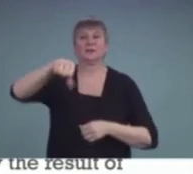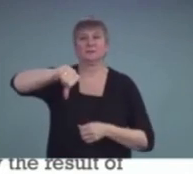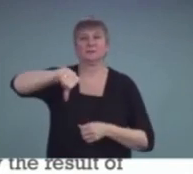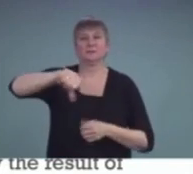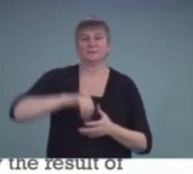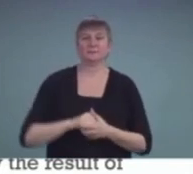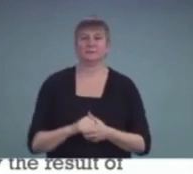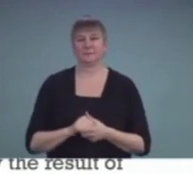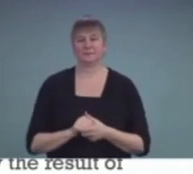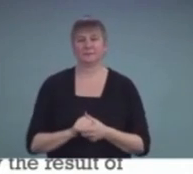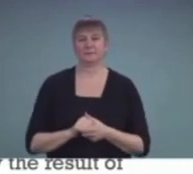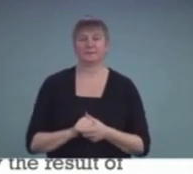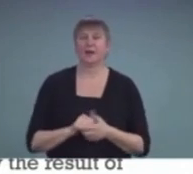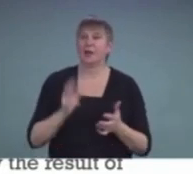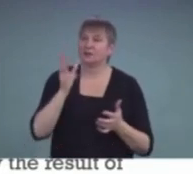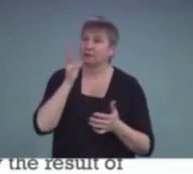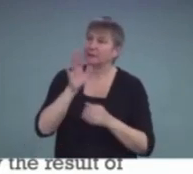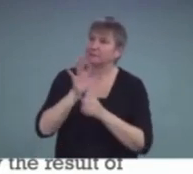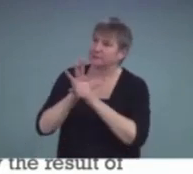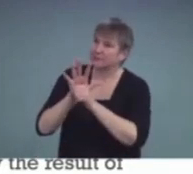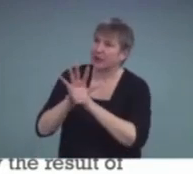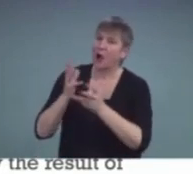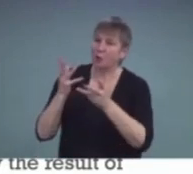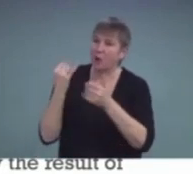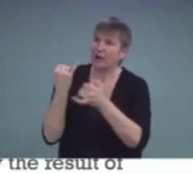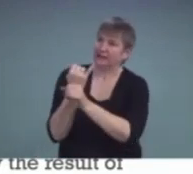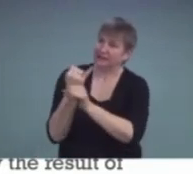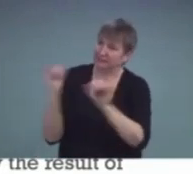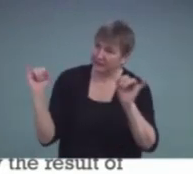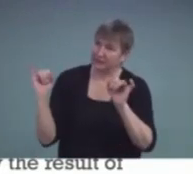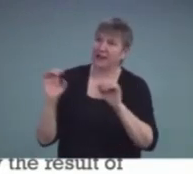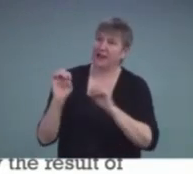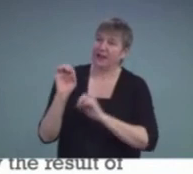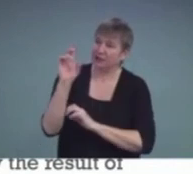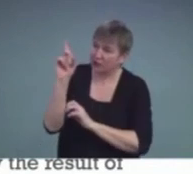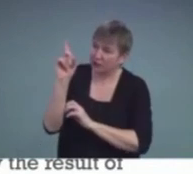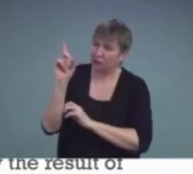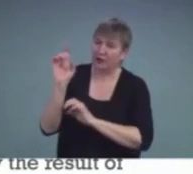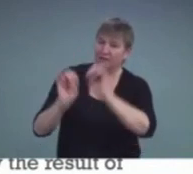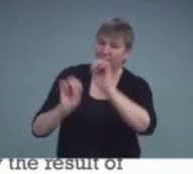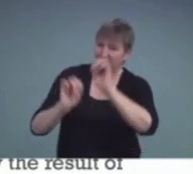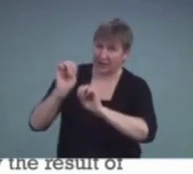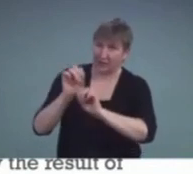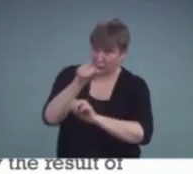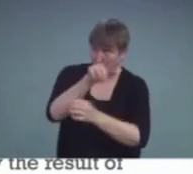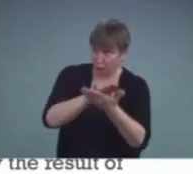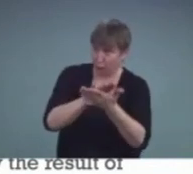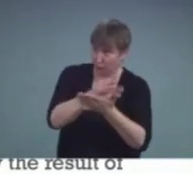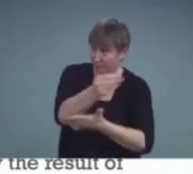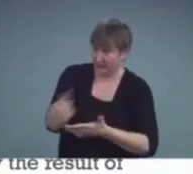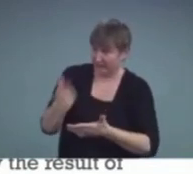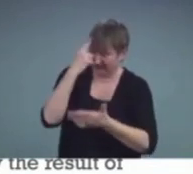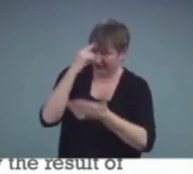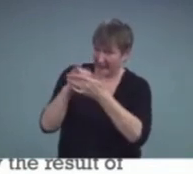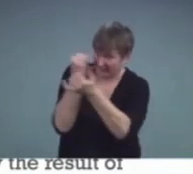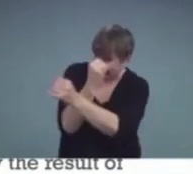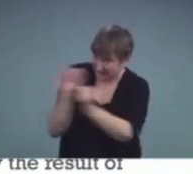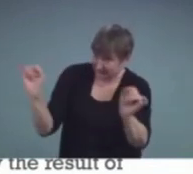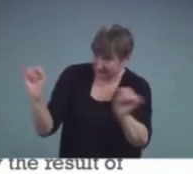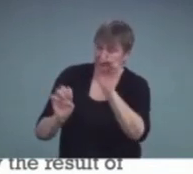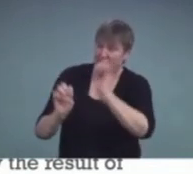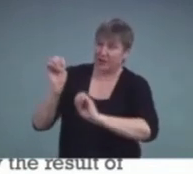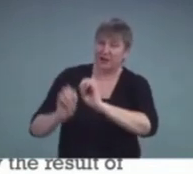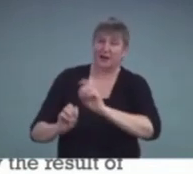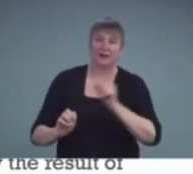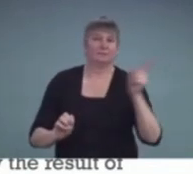And she asked for an independent educational evaluation at school expense. And the district